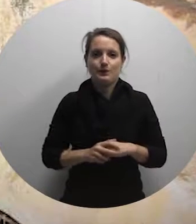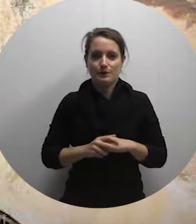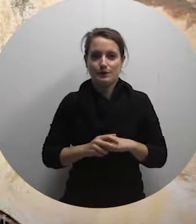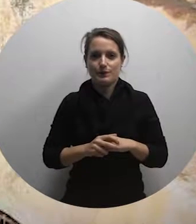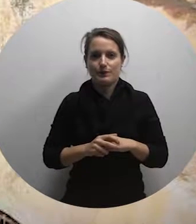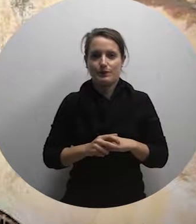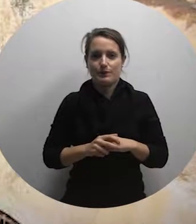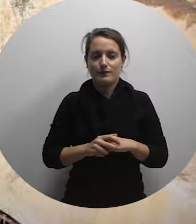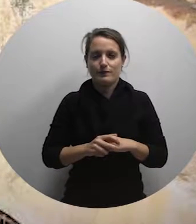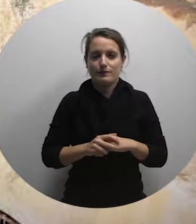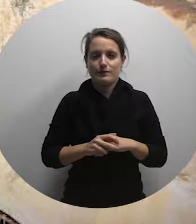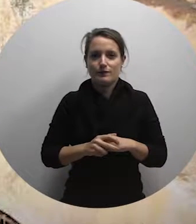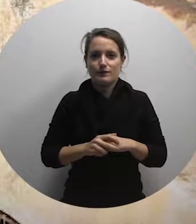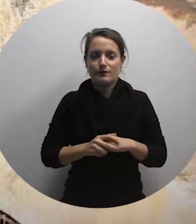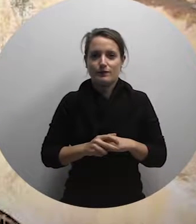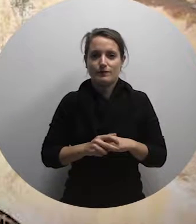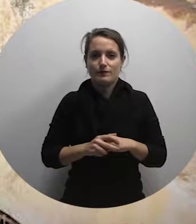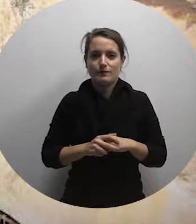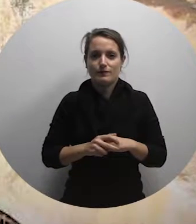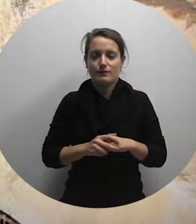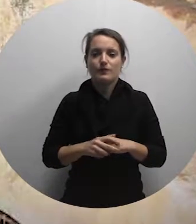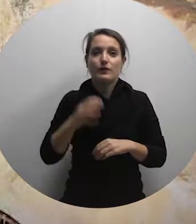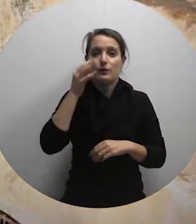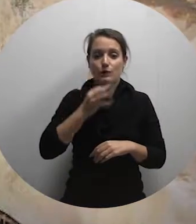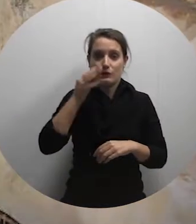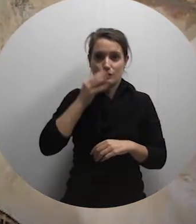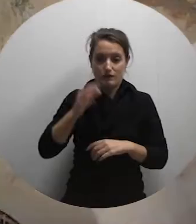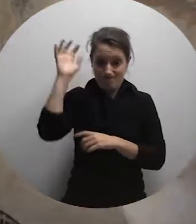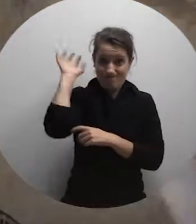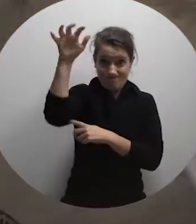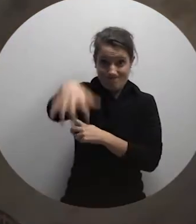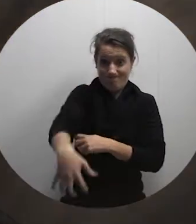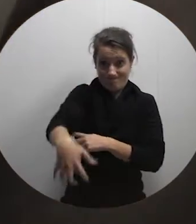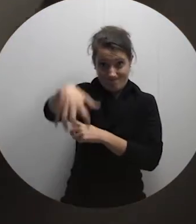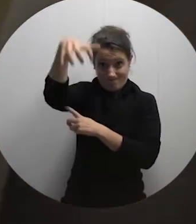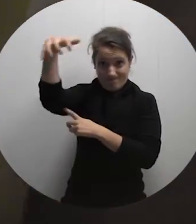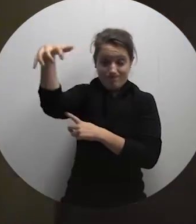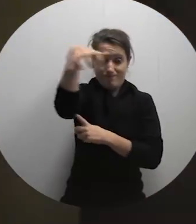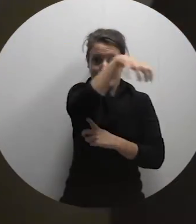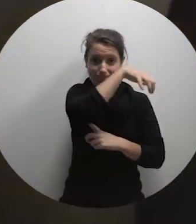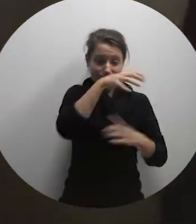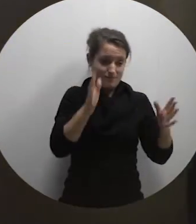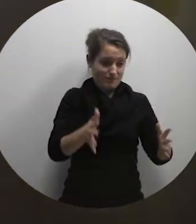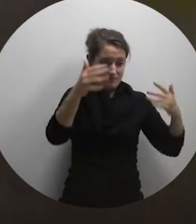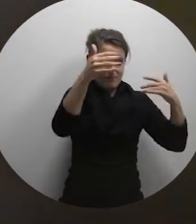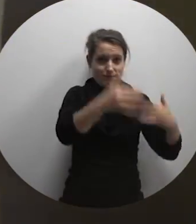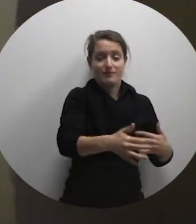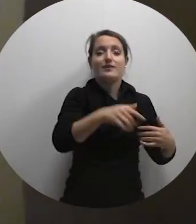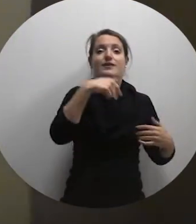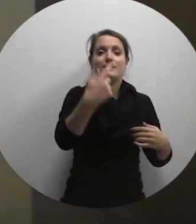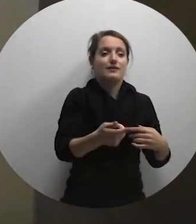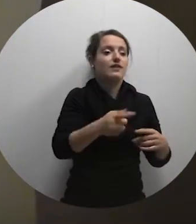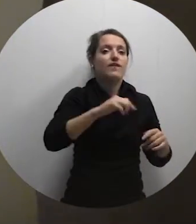which collected water from a large reservoir. The water raised was then stored in a reservoir and